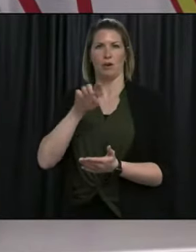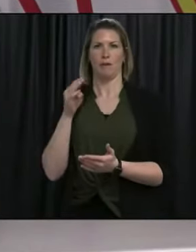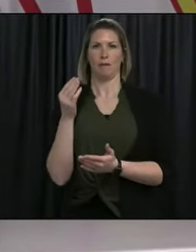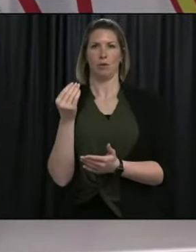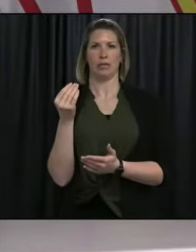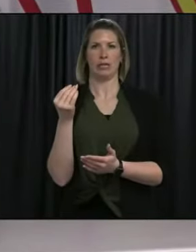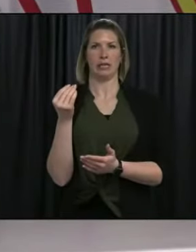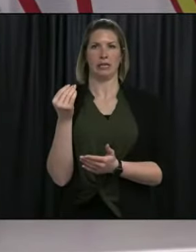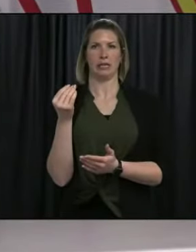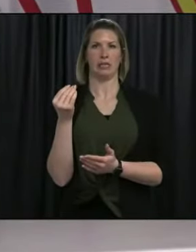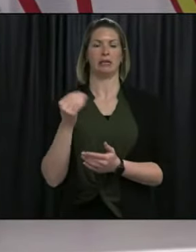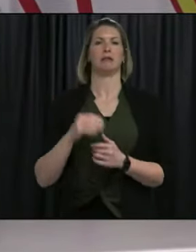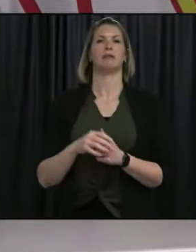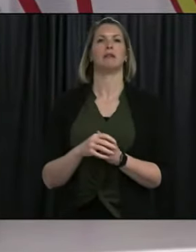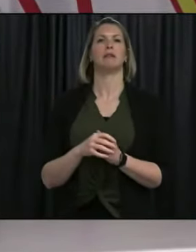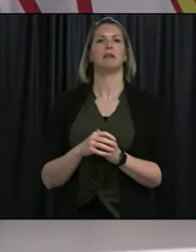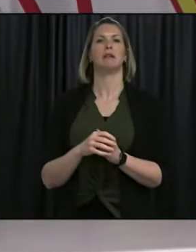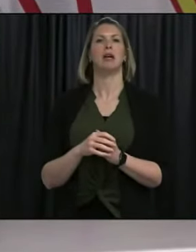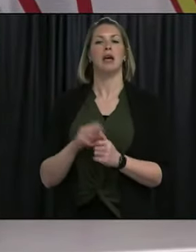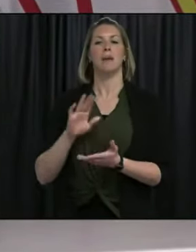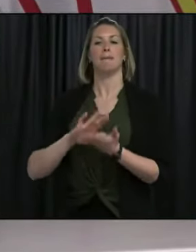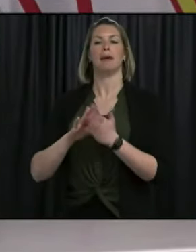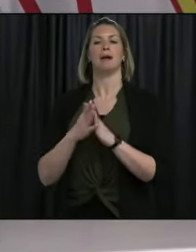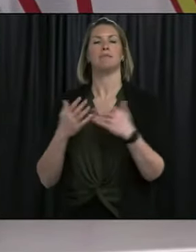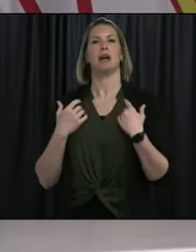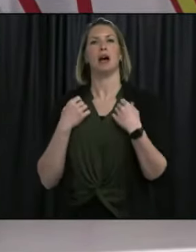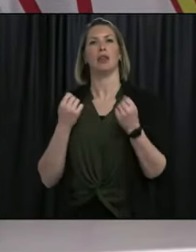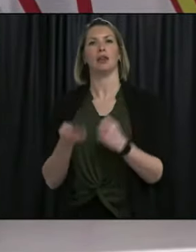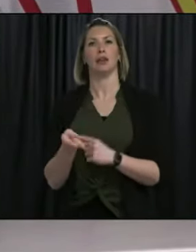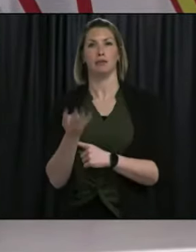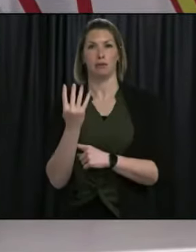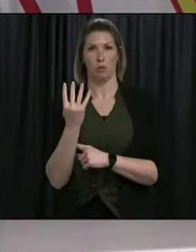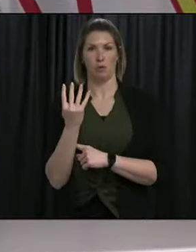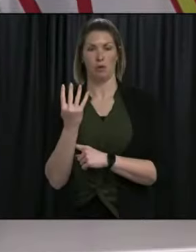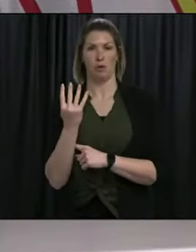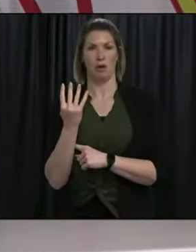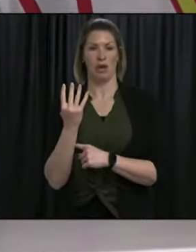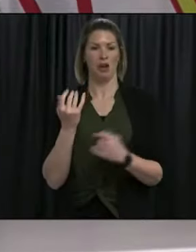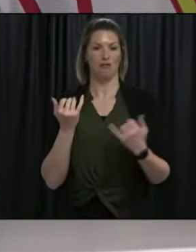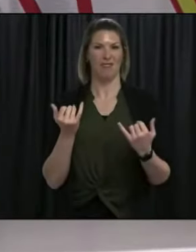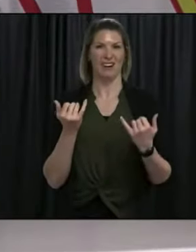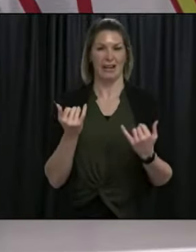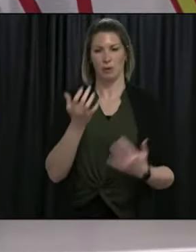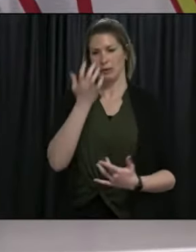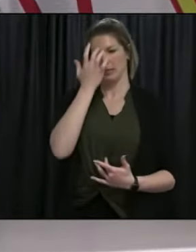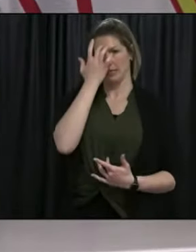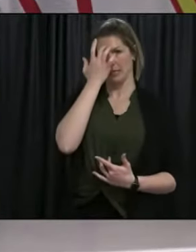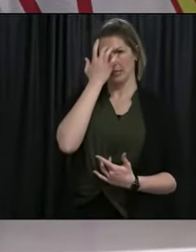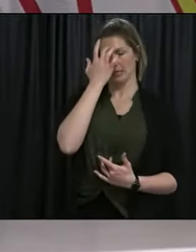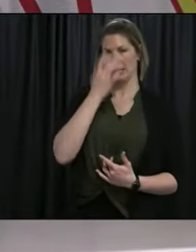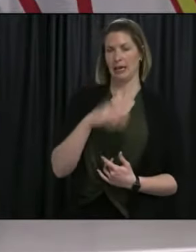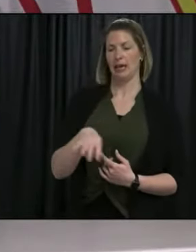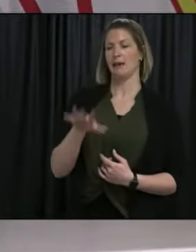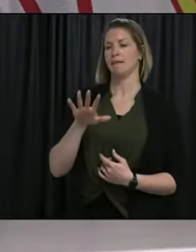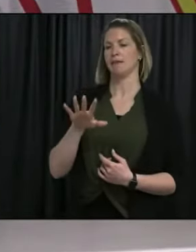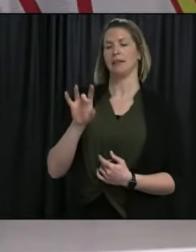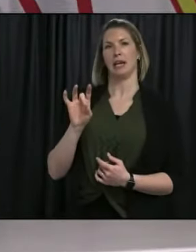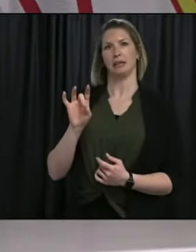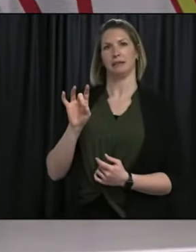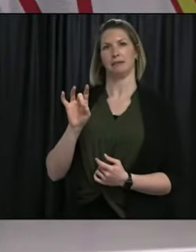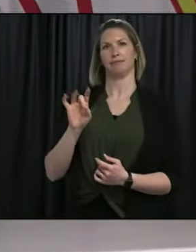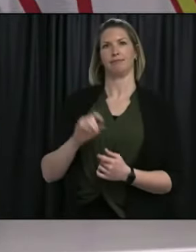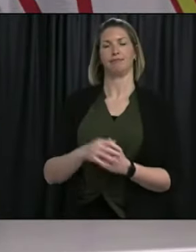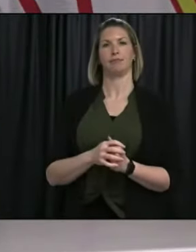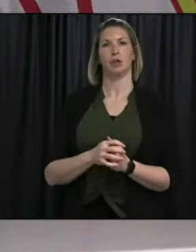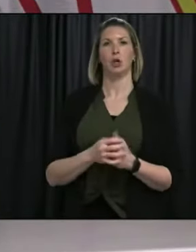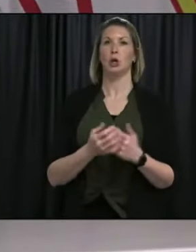There have been four new recoveries, and we now have 58 active cases in the province. Two people